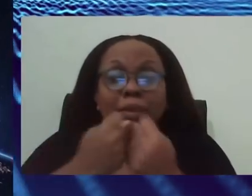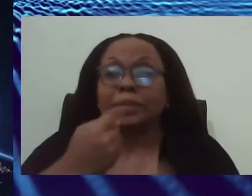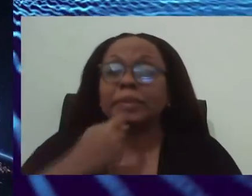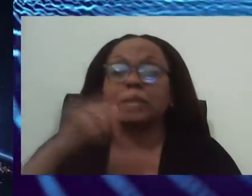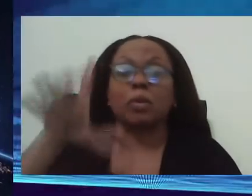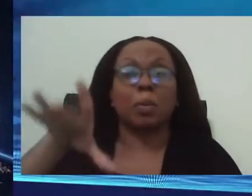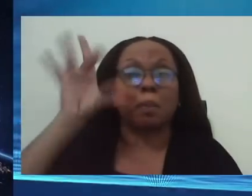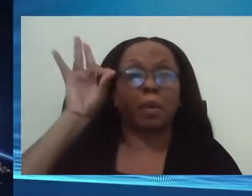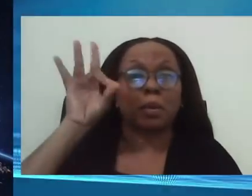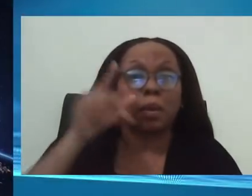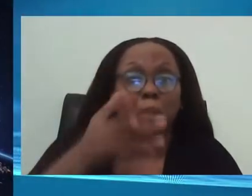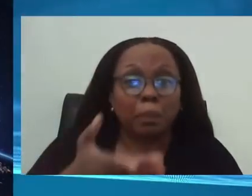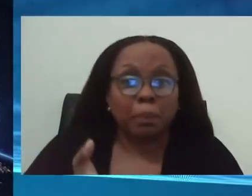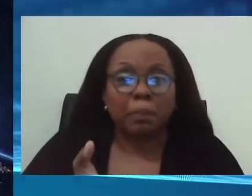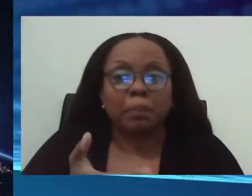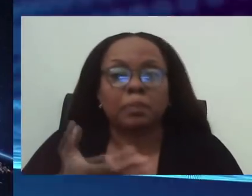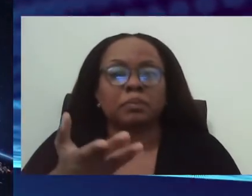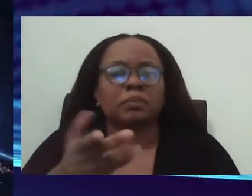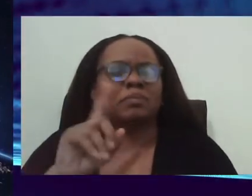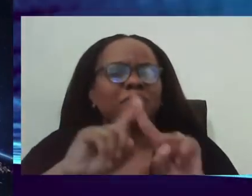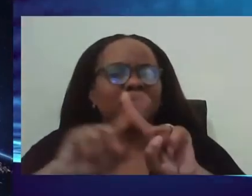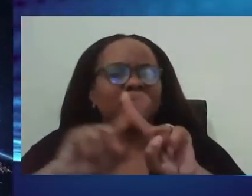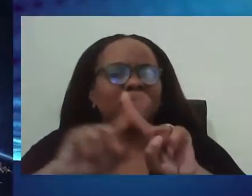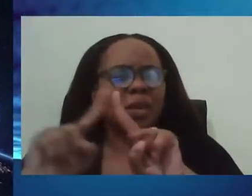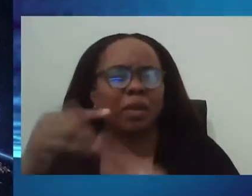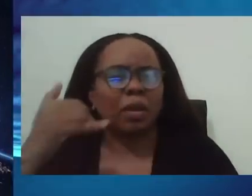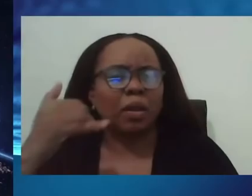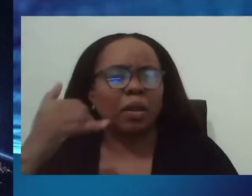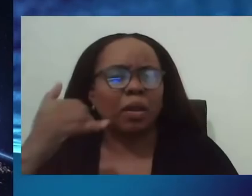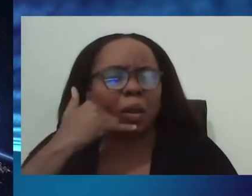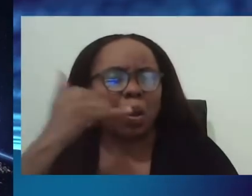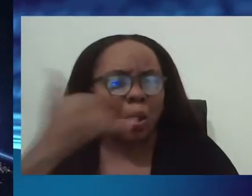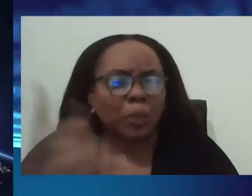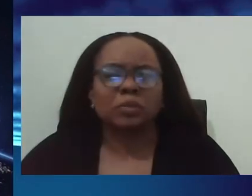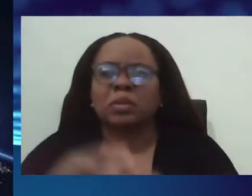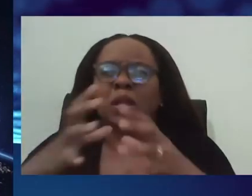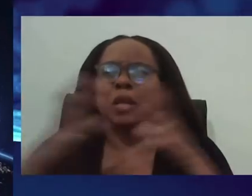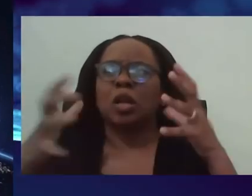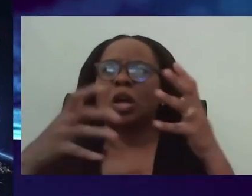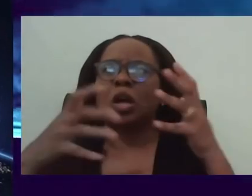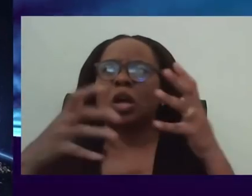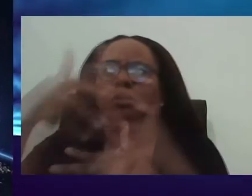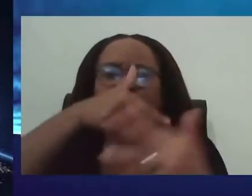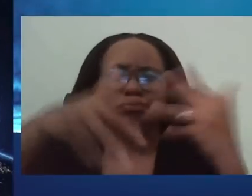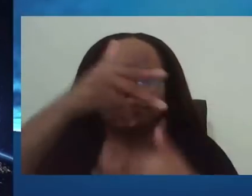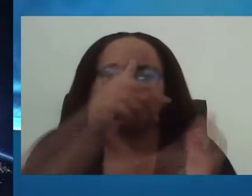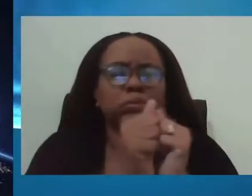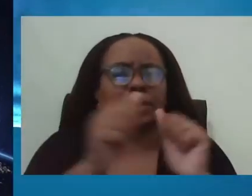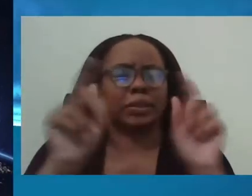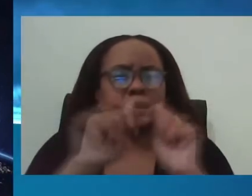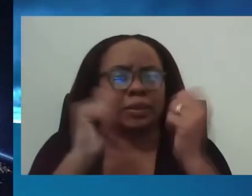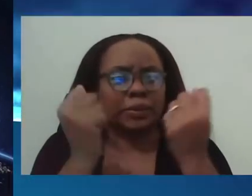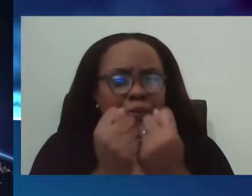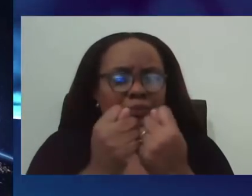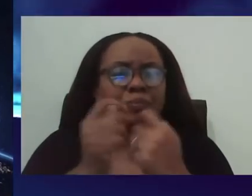collect you. All of these various calls that you're going to get. So it's a lot of interaction that you will get with the team.